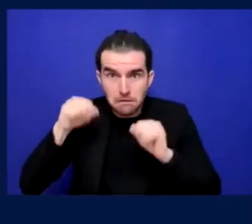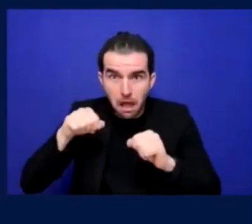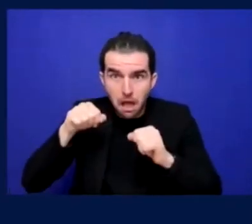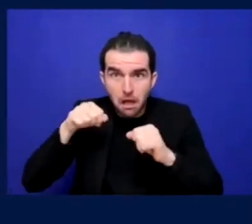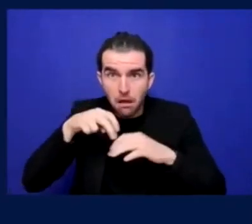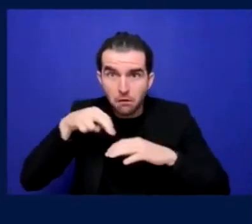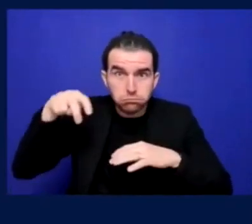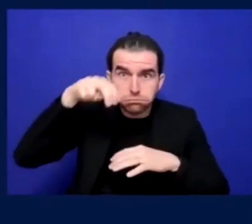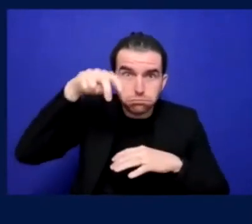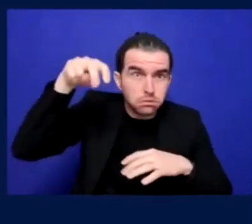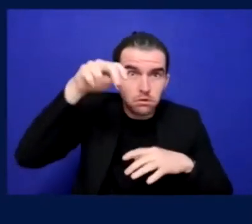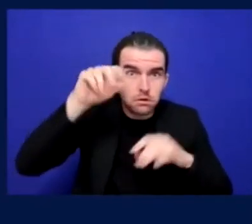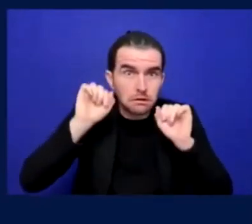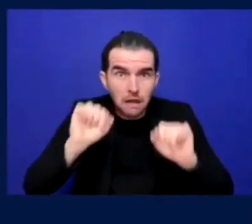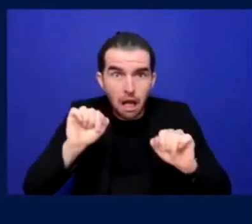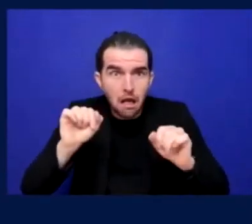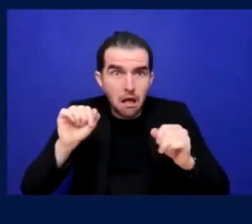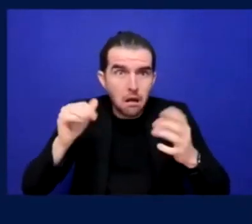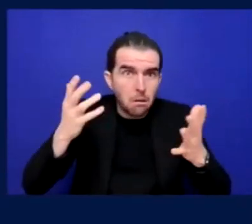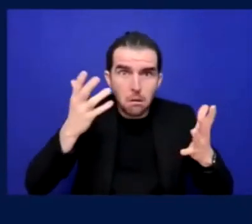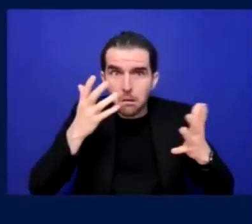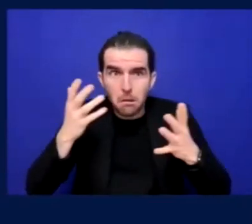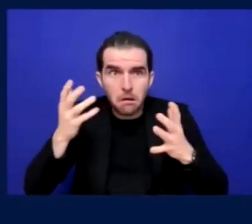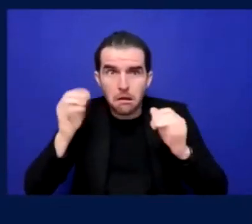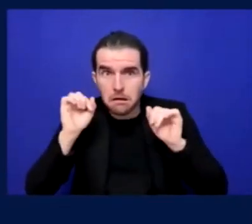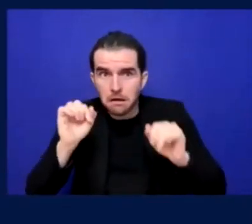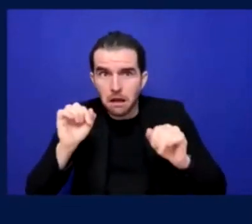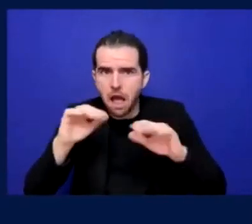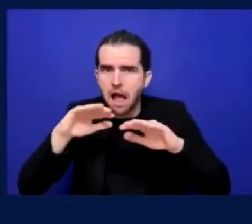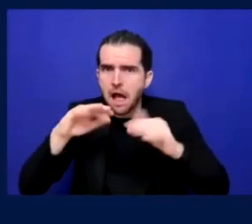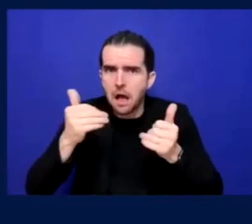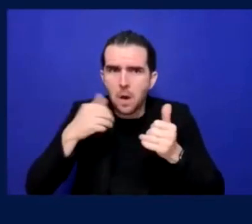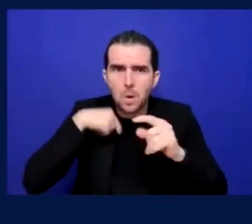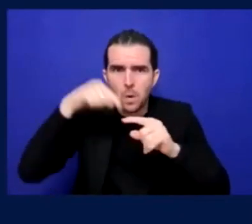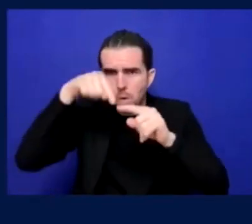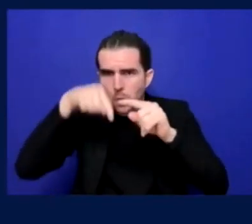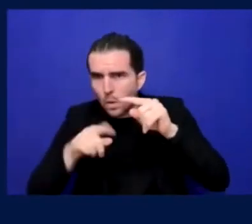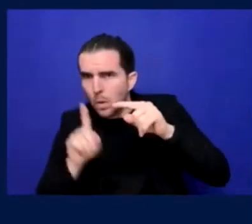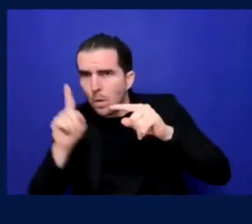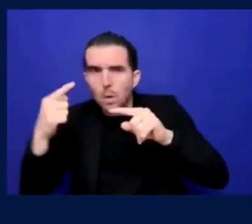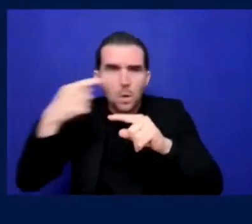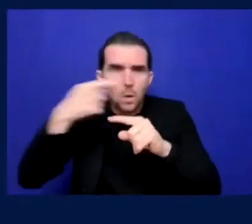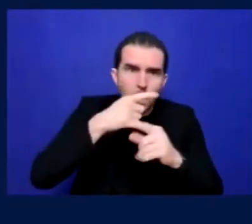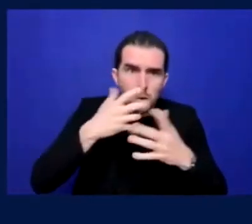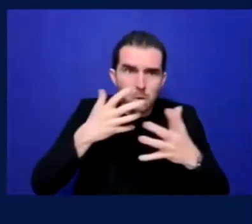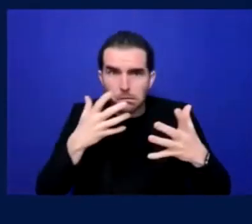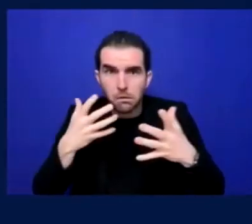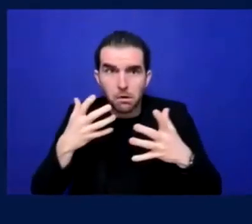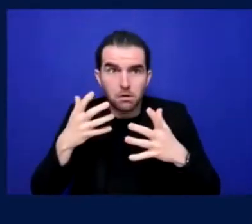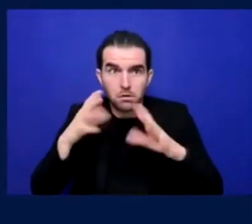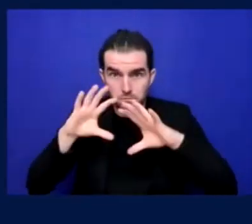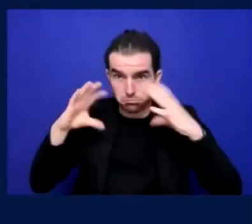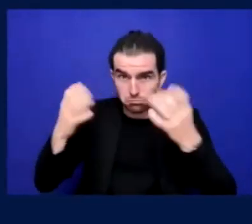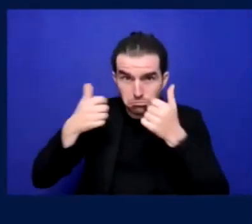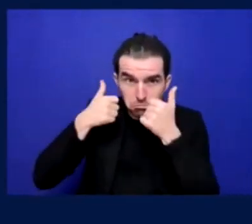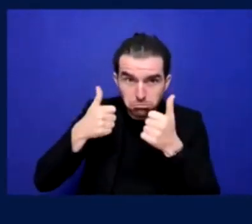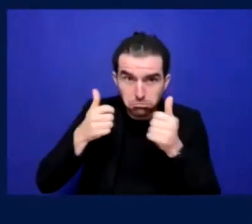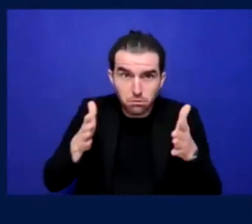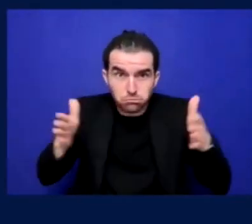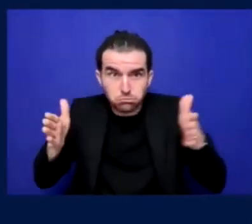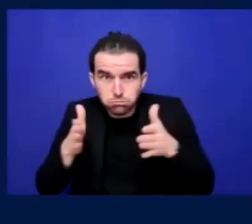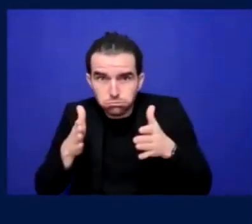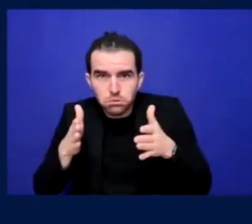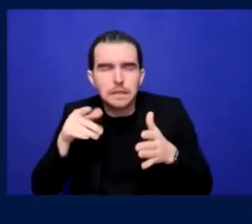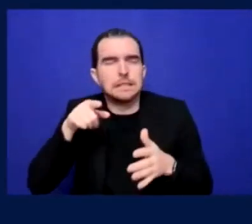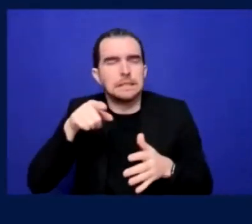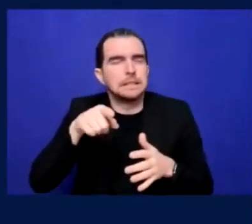usually accessible for, uh, disabled people. And I also had a very interesting experience in Czech Republic. I went